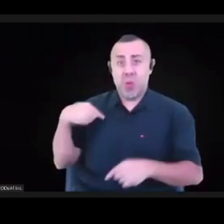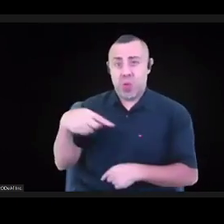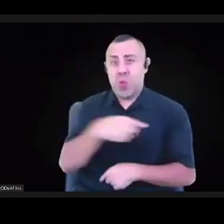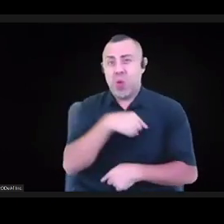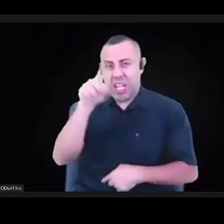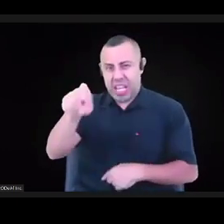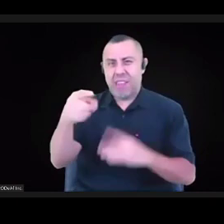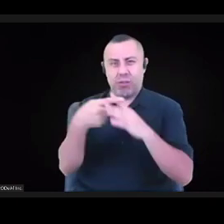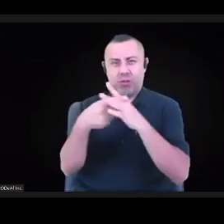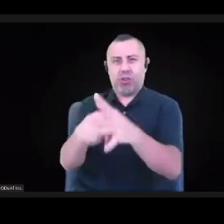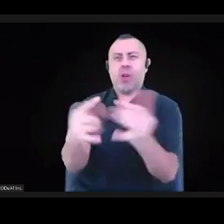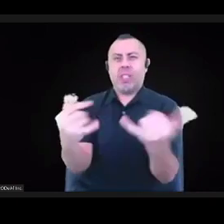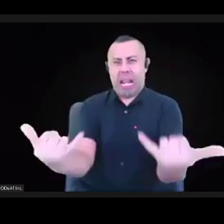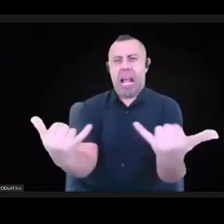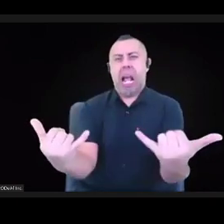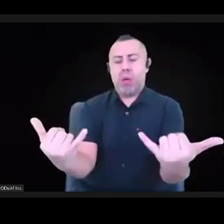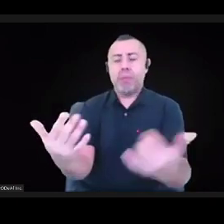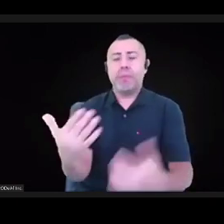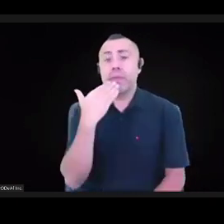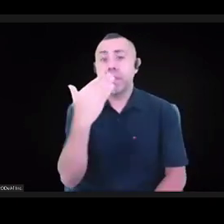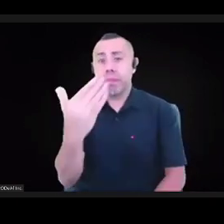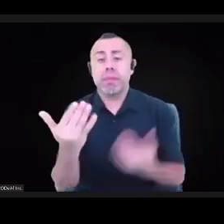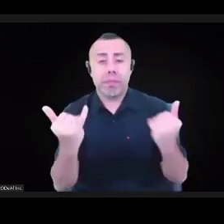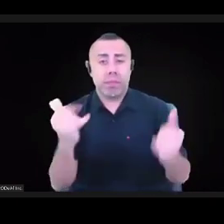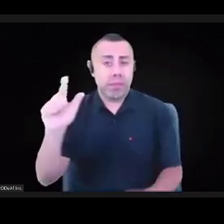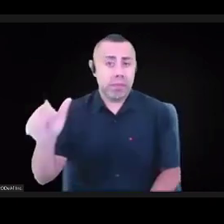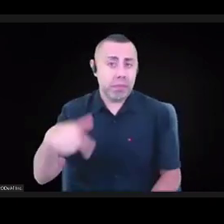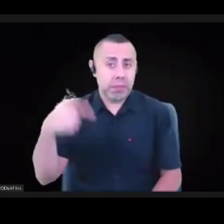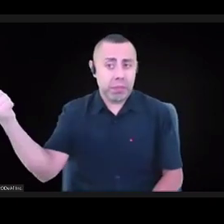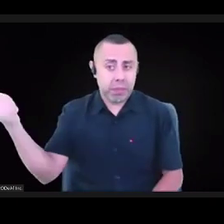I will now pass it over to my colleague, Justin. Justin.